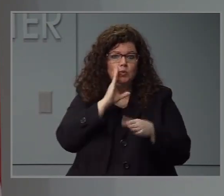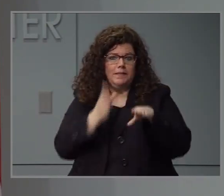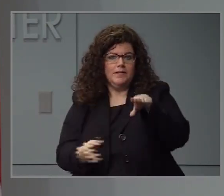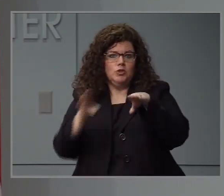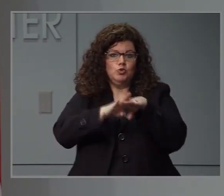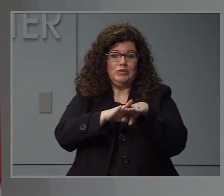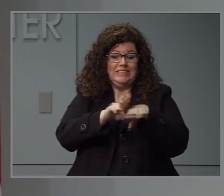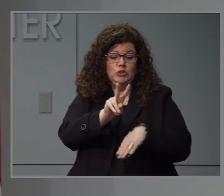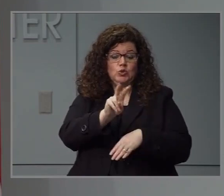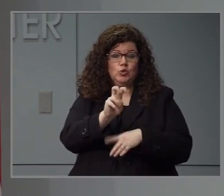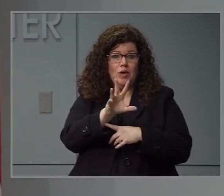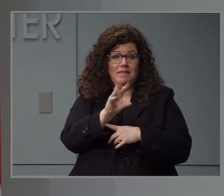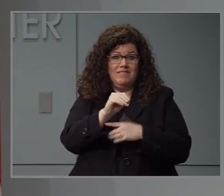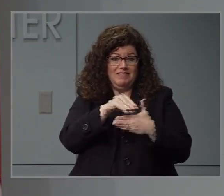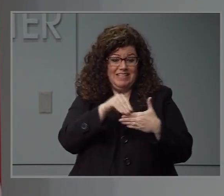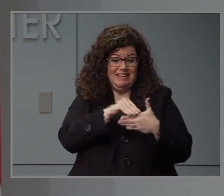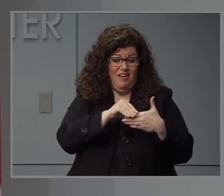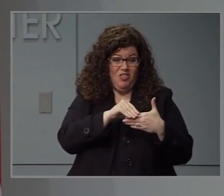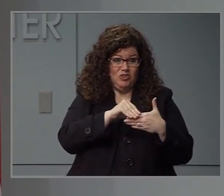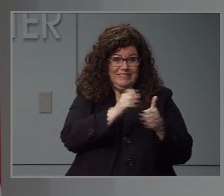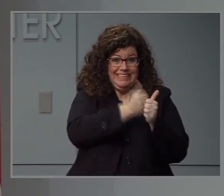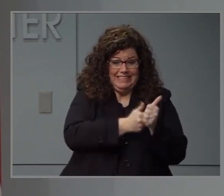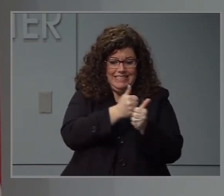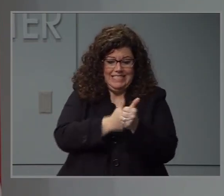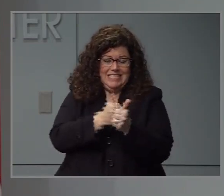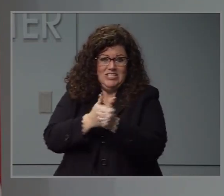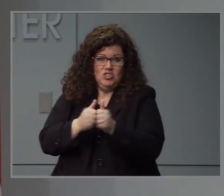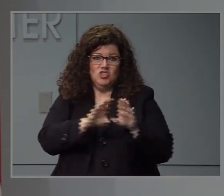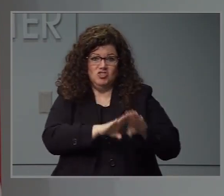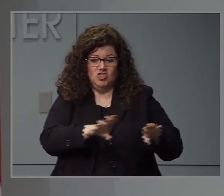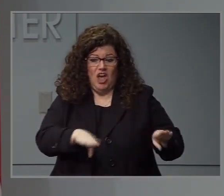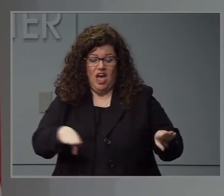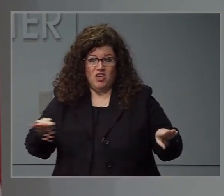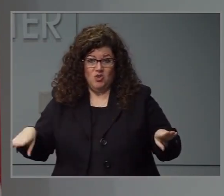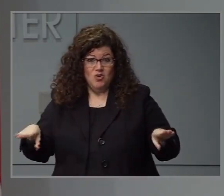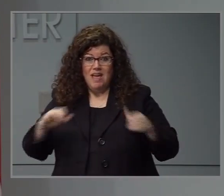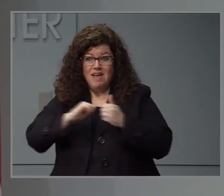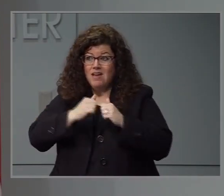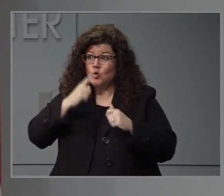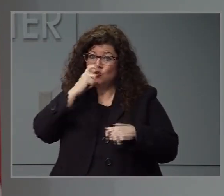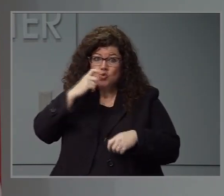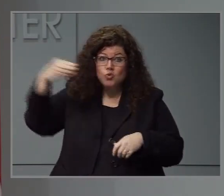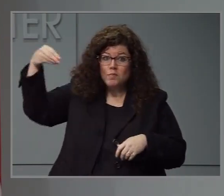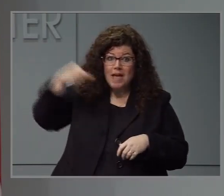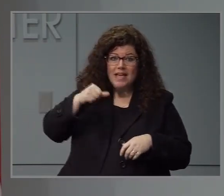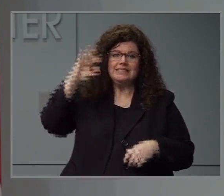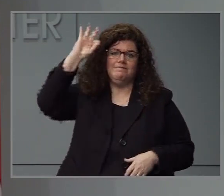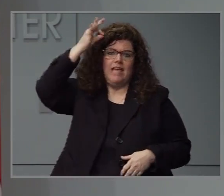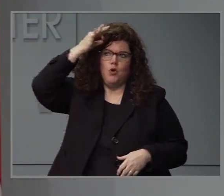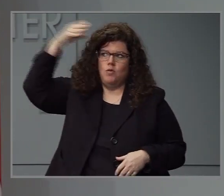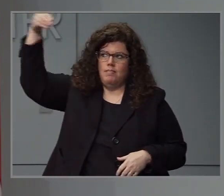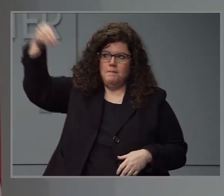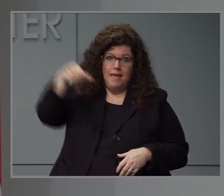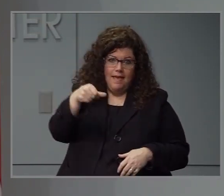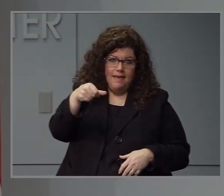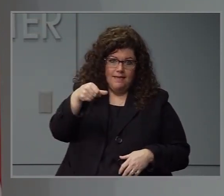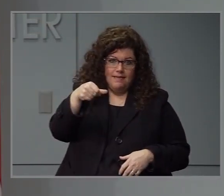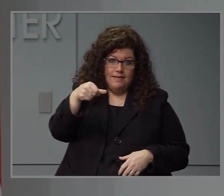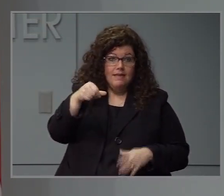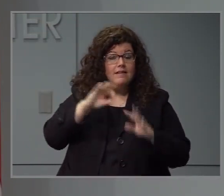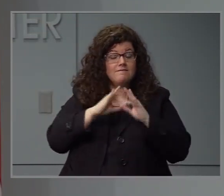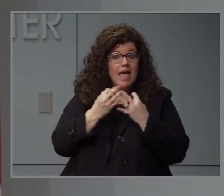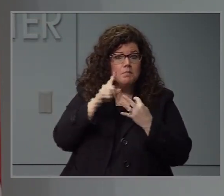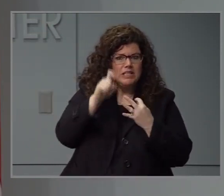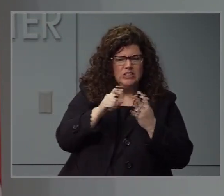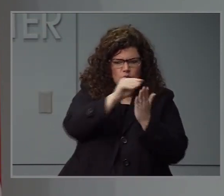provided in two installments paid for with federal funds. Families will not need to